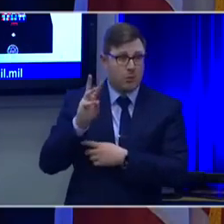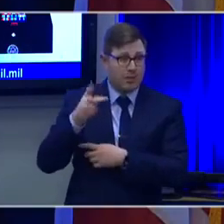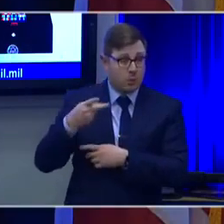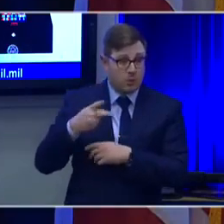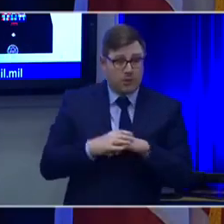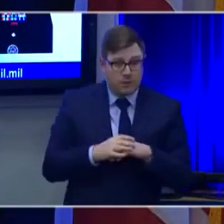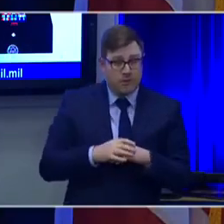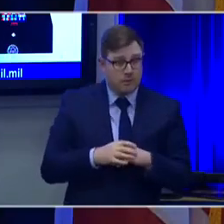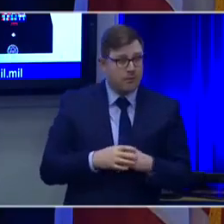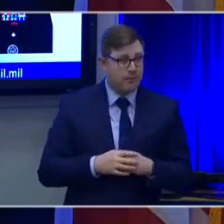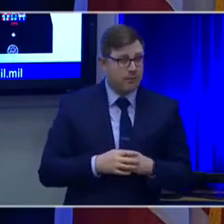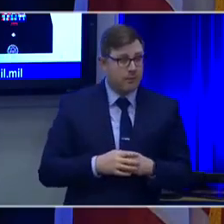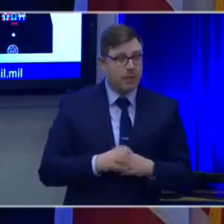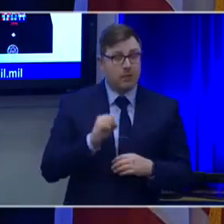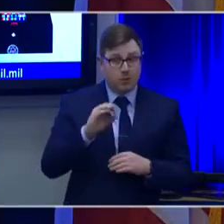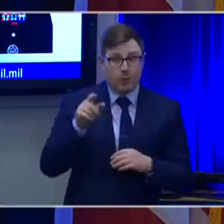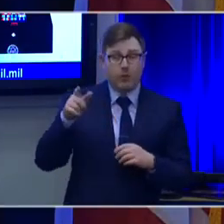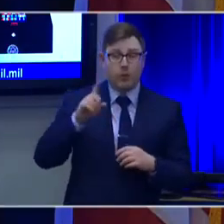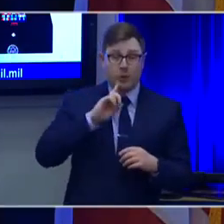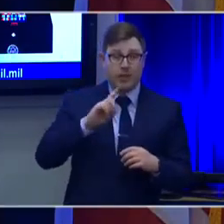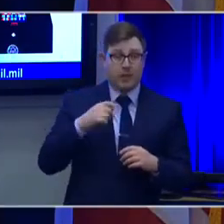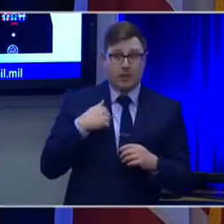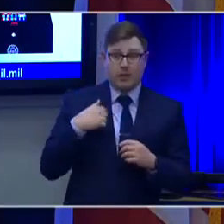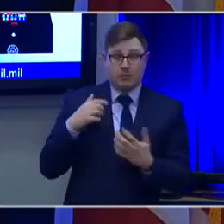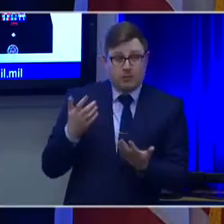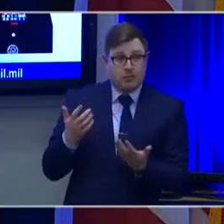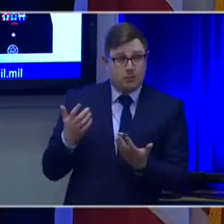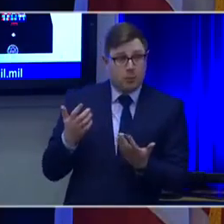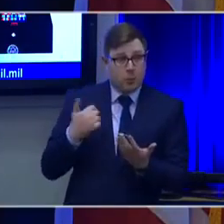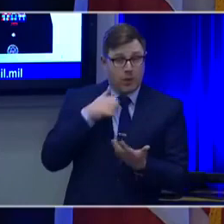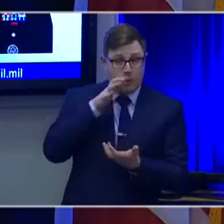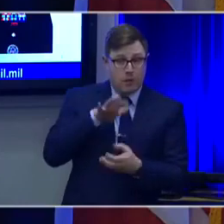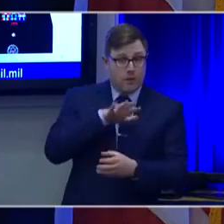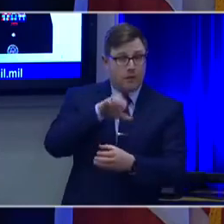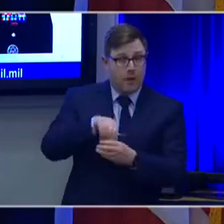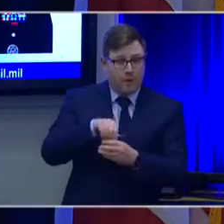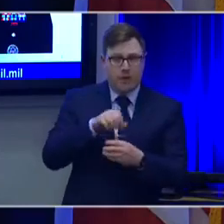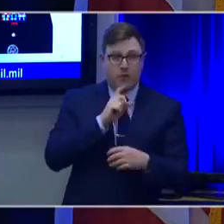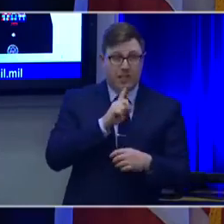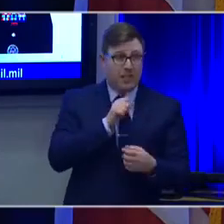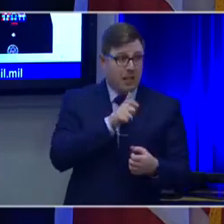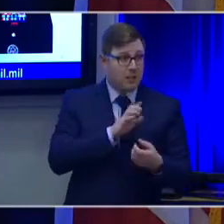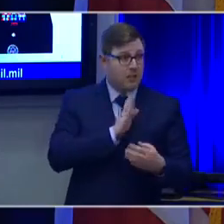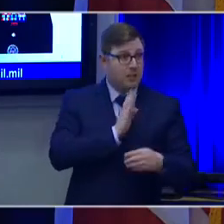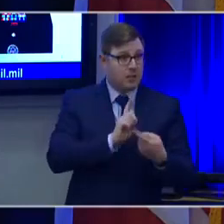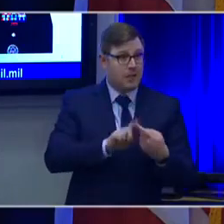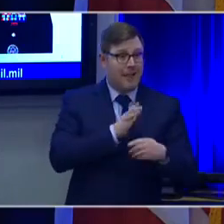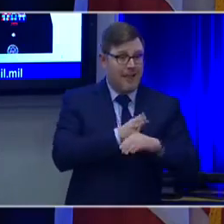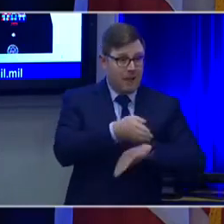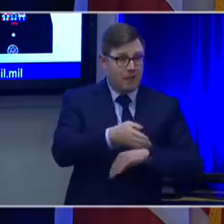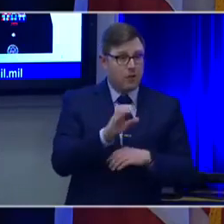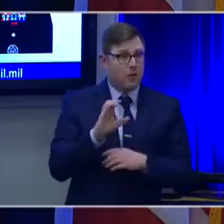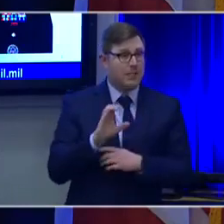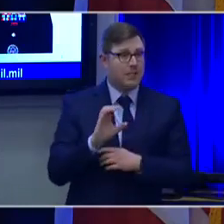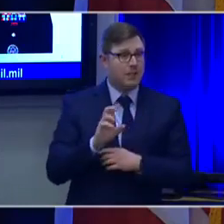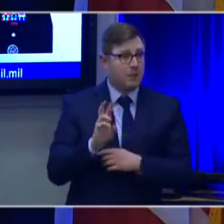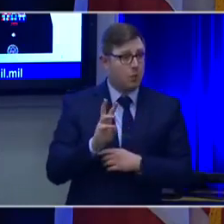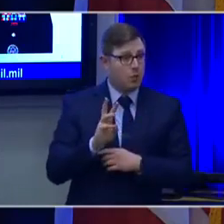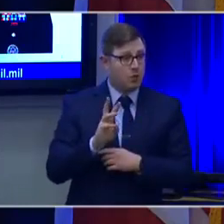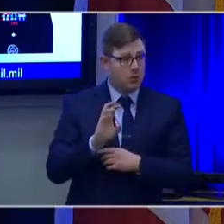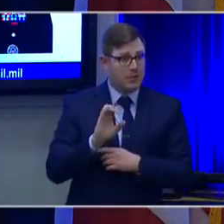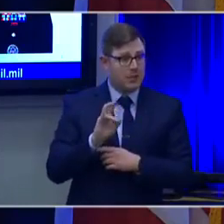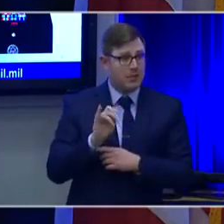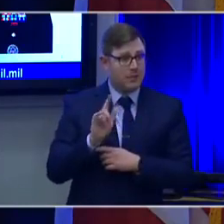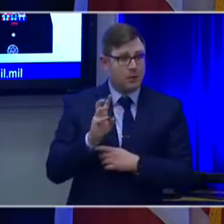for its engineer expertise. And it wasn't until after the land grant program, after the Civil War, that states started developing engineering